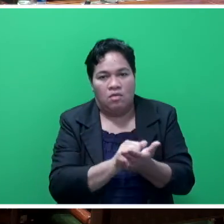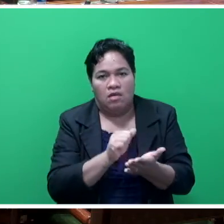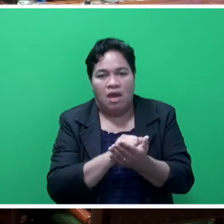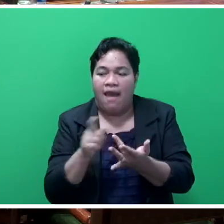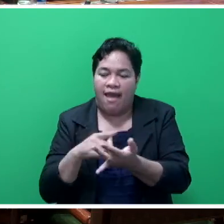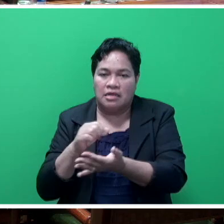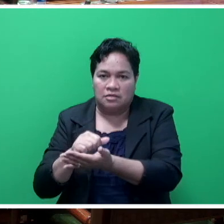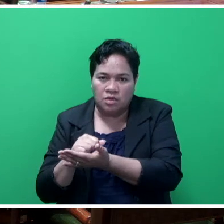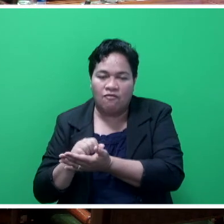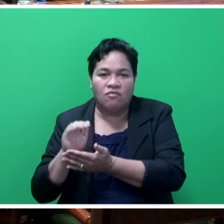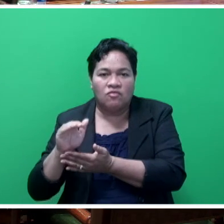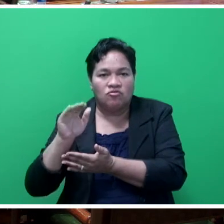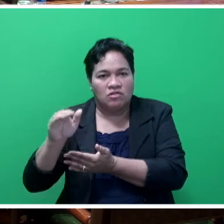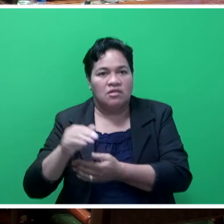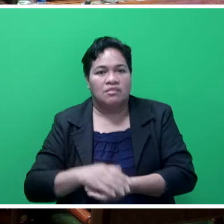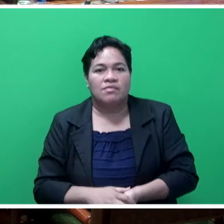Thank you, Honorable Minister.